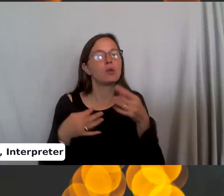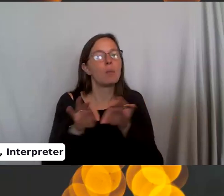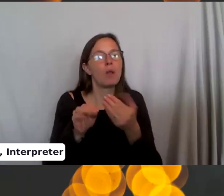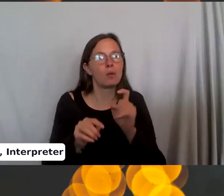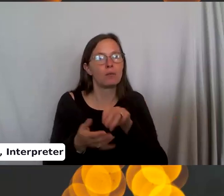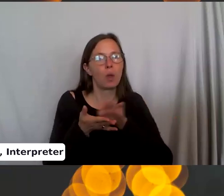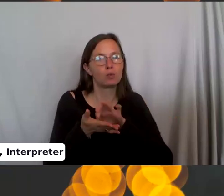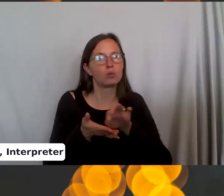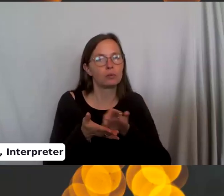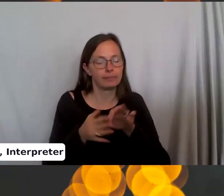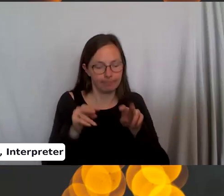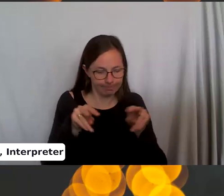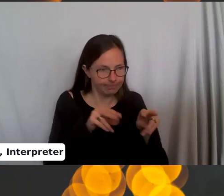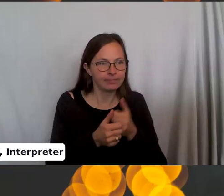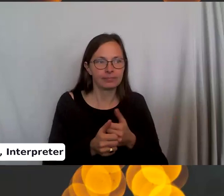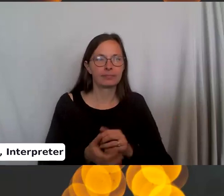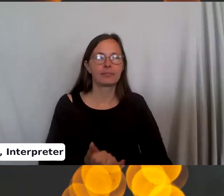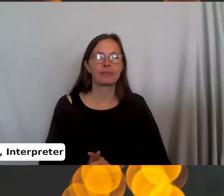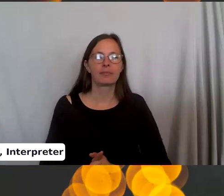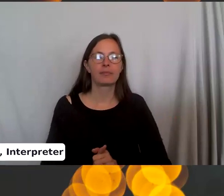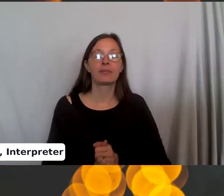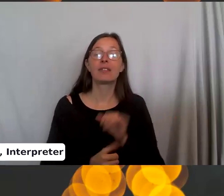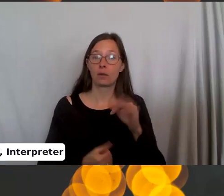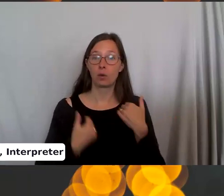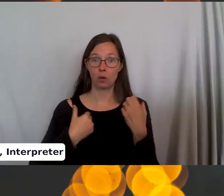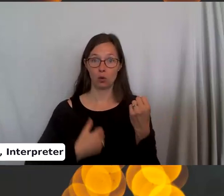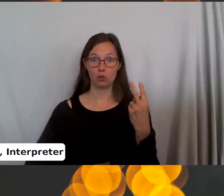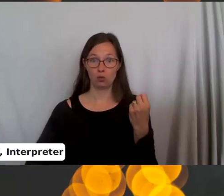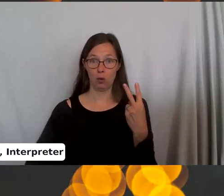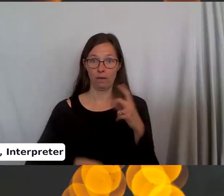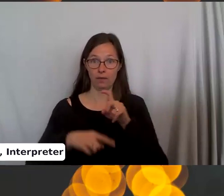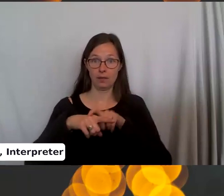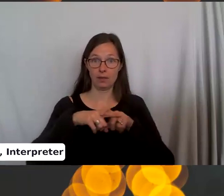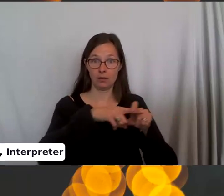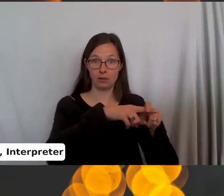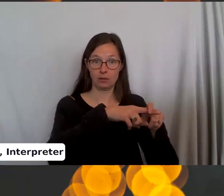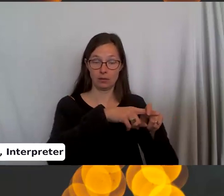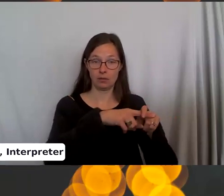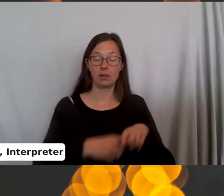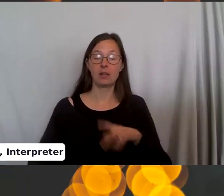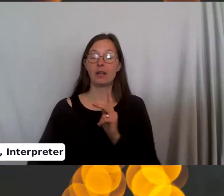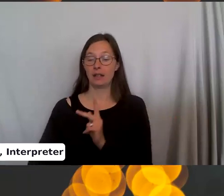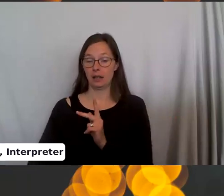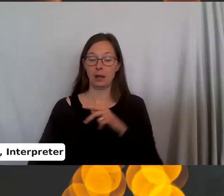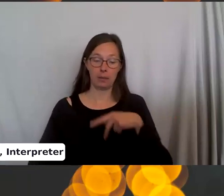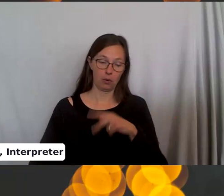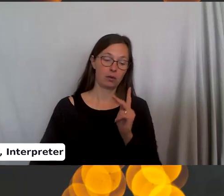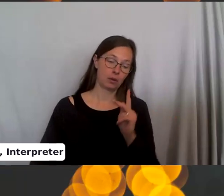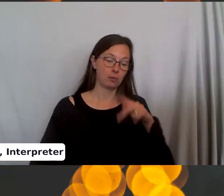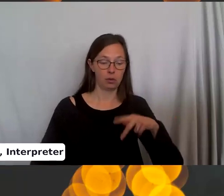if you have 12 stitches and you knit and purl across,